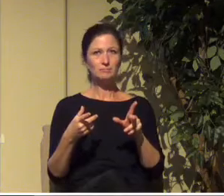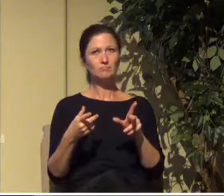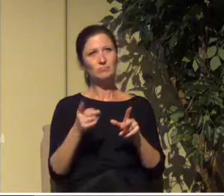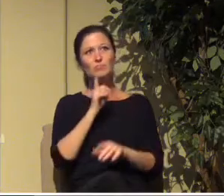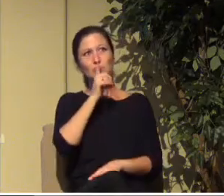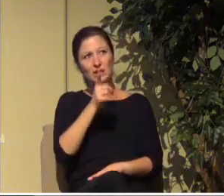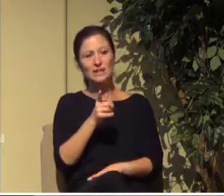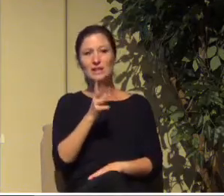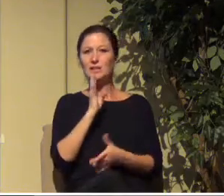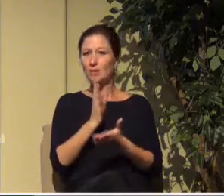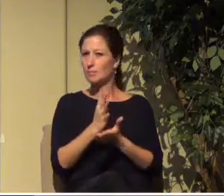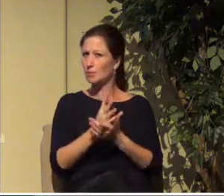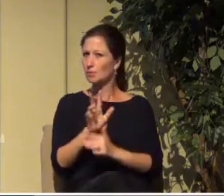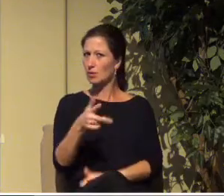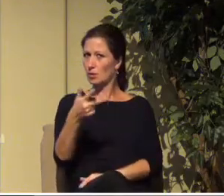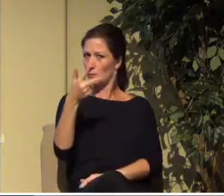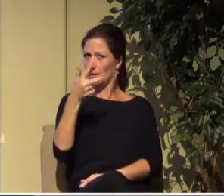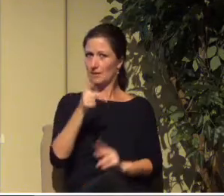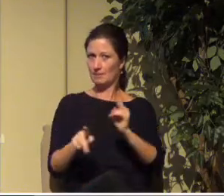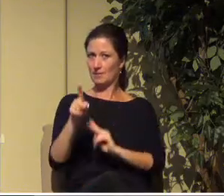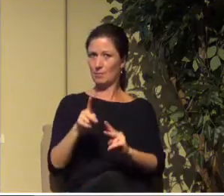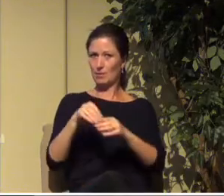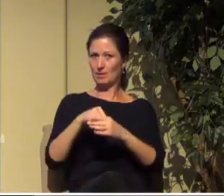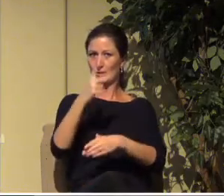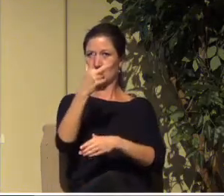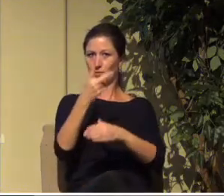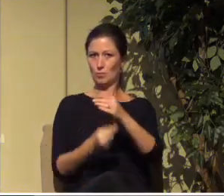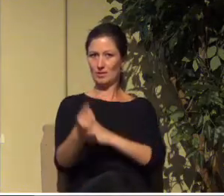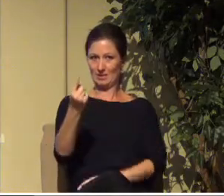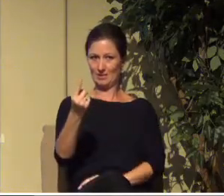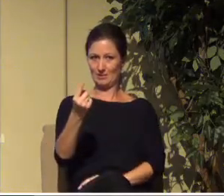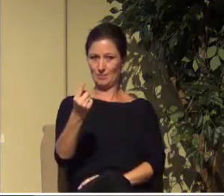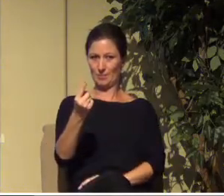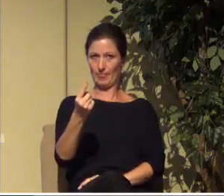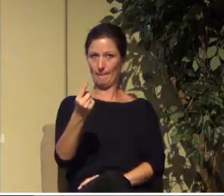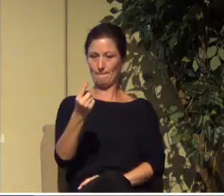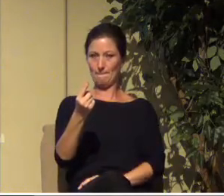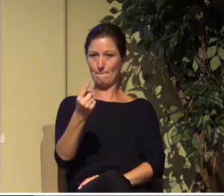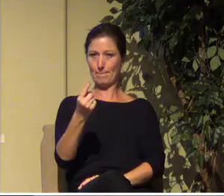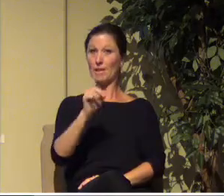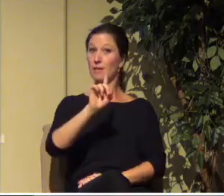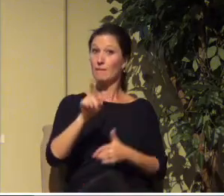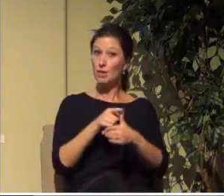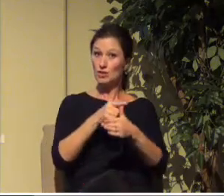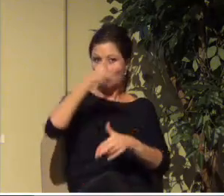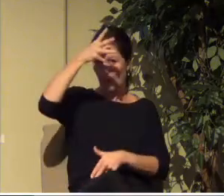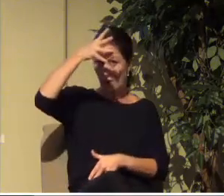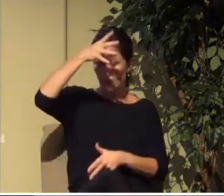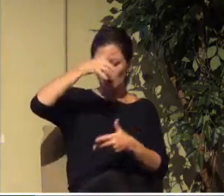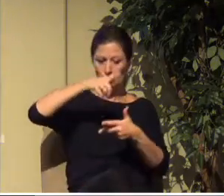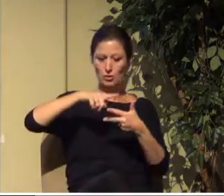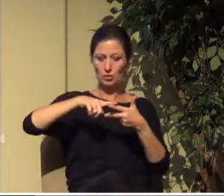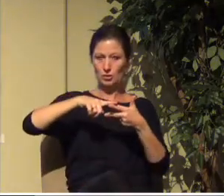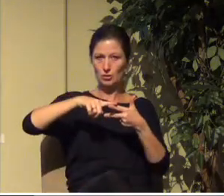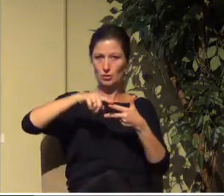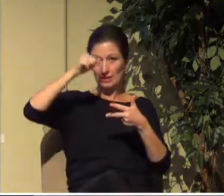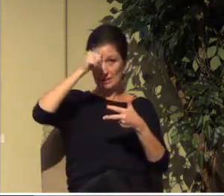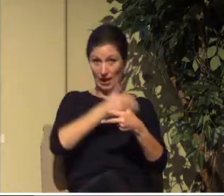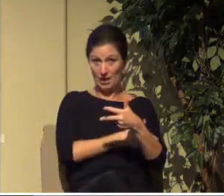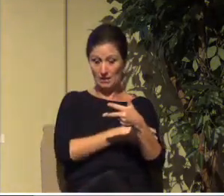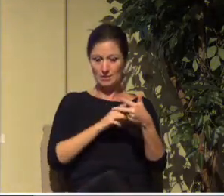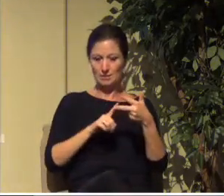Trinity. Verses 3 to 6 are largely talking about the Father. Verses 7 to 10 about the Son. And then verses 11 to 14